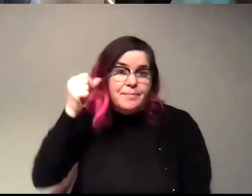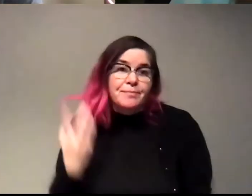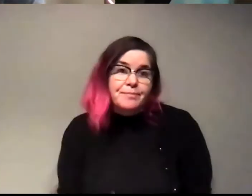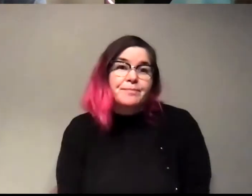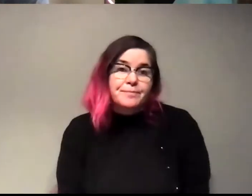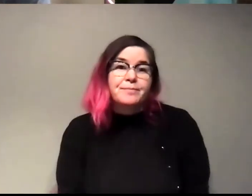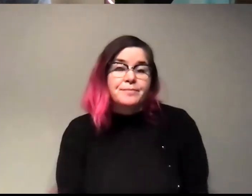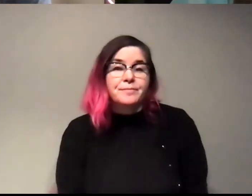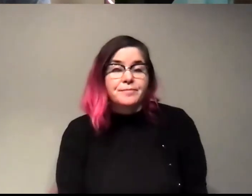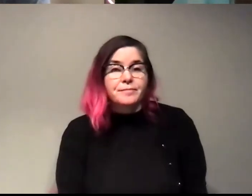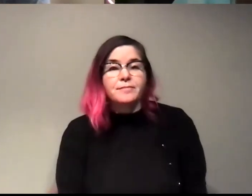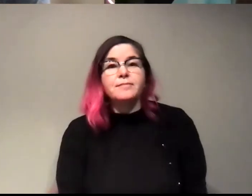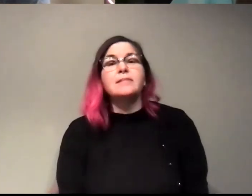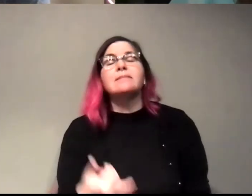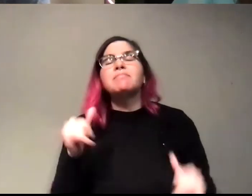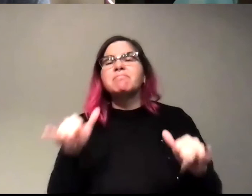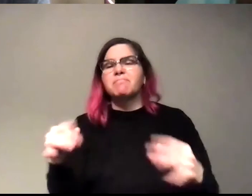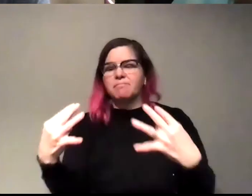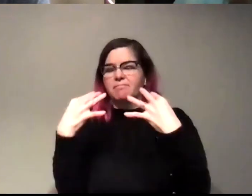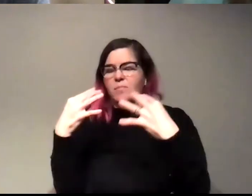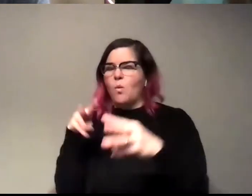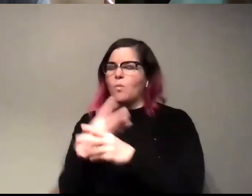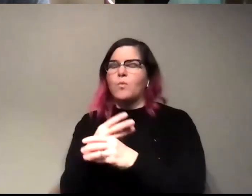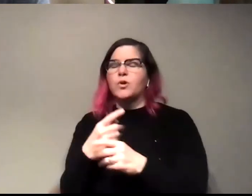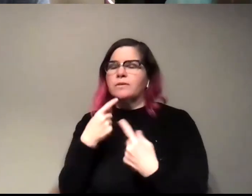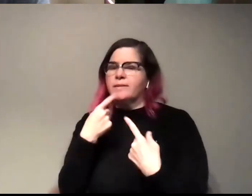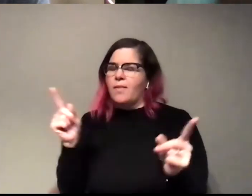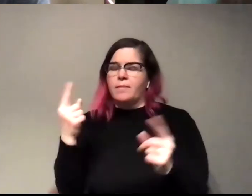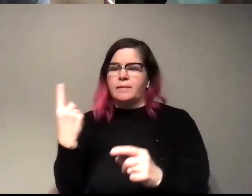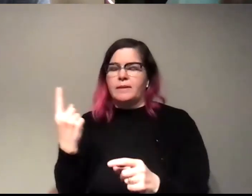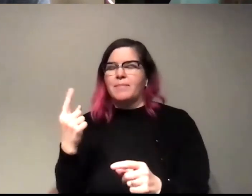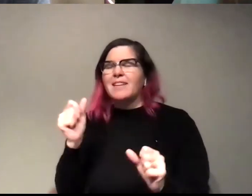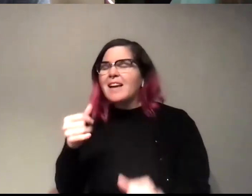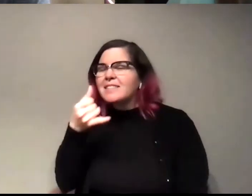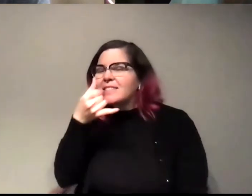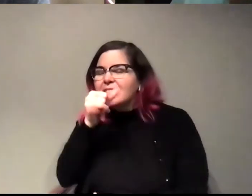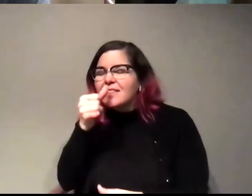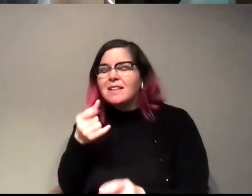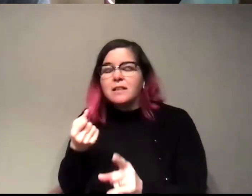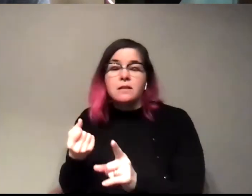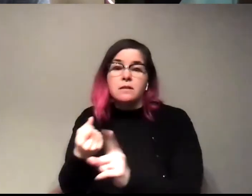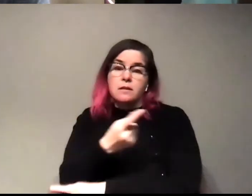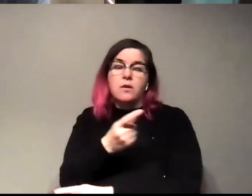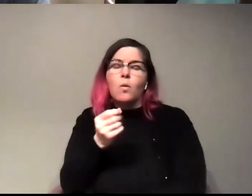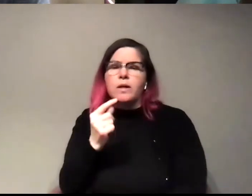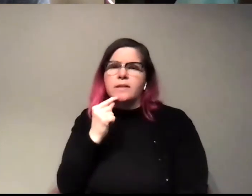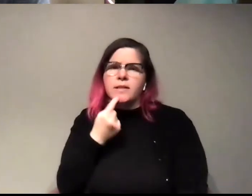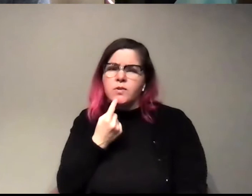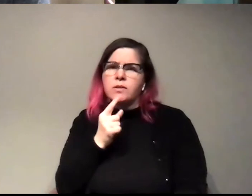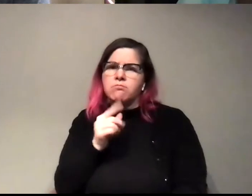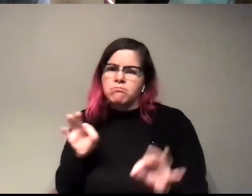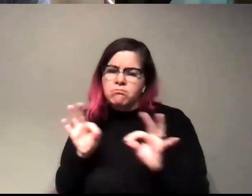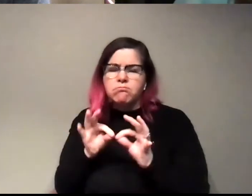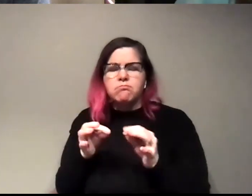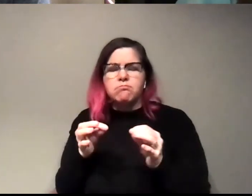Awesome. And you still have everyone's attention in the world and you can tell them one thing, but it can be as silly and insignificant or serious and big picture as you'd